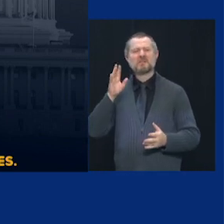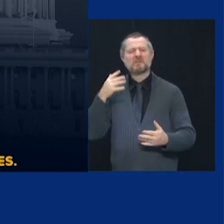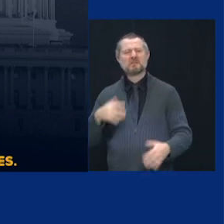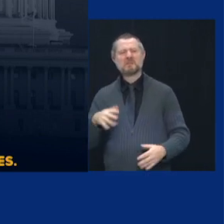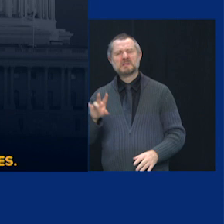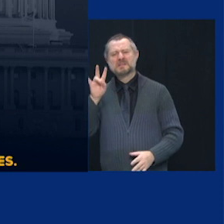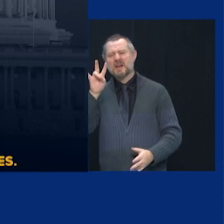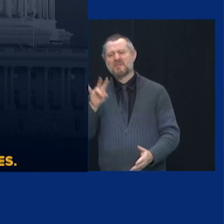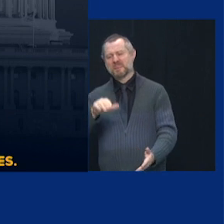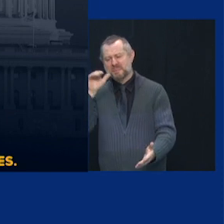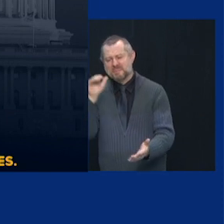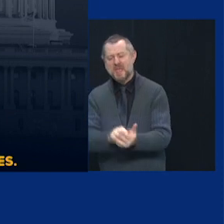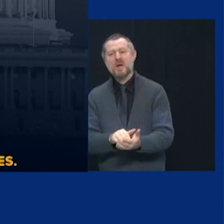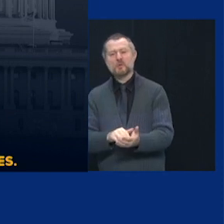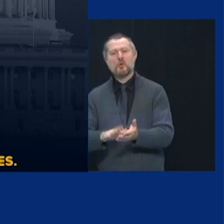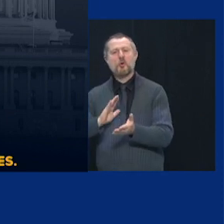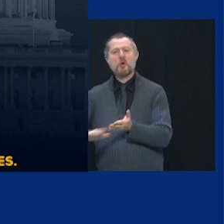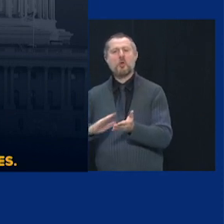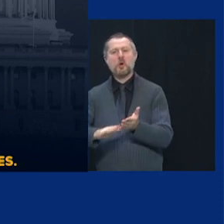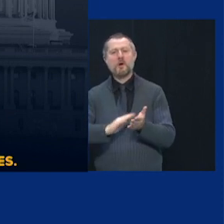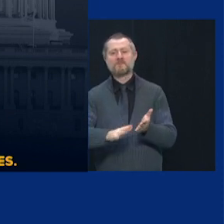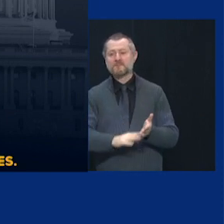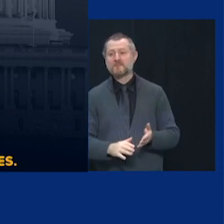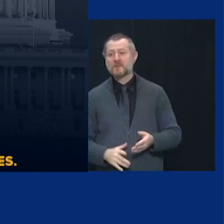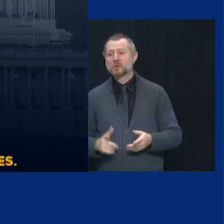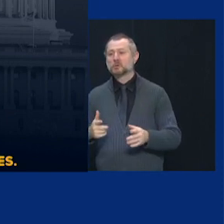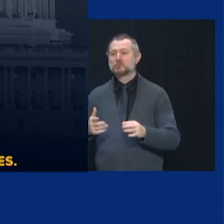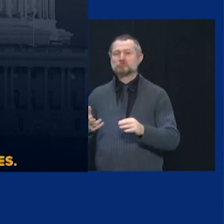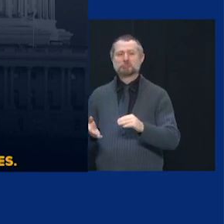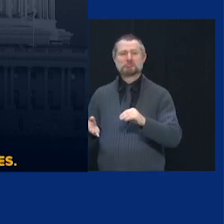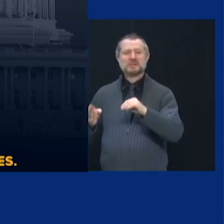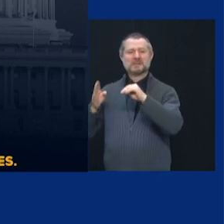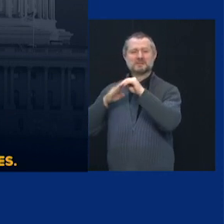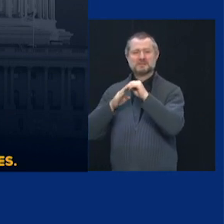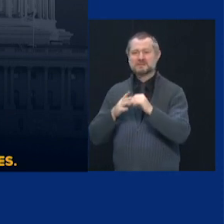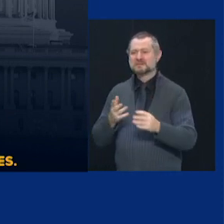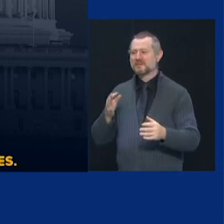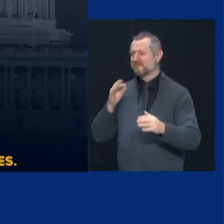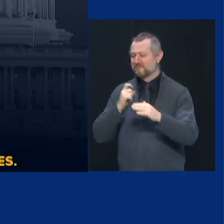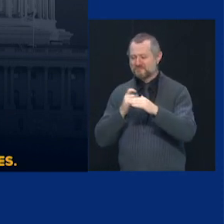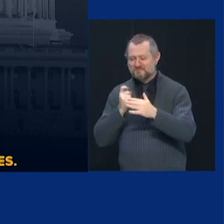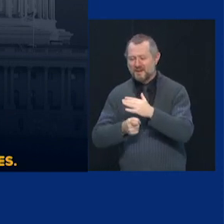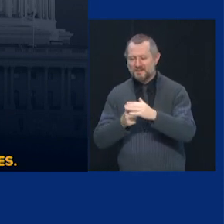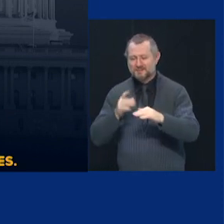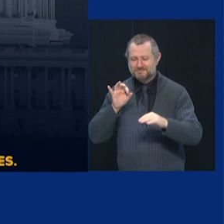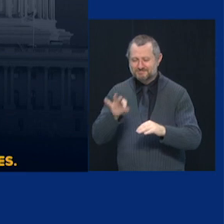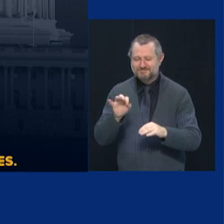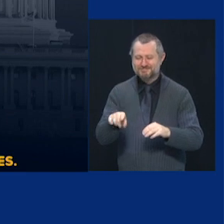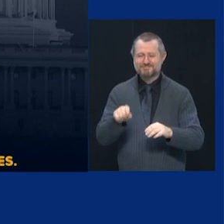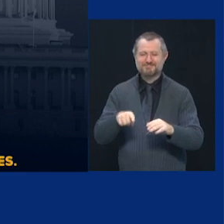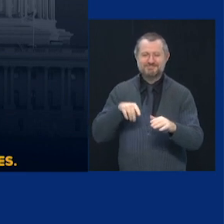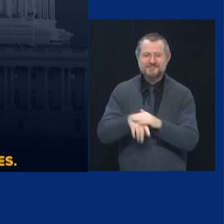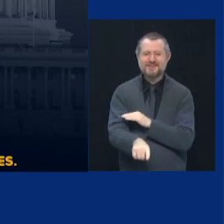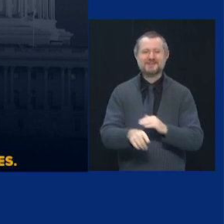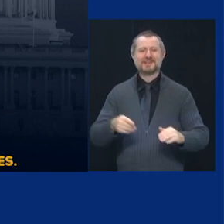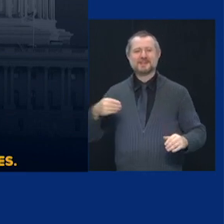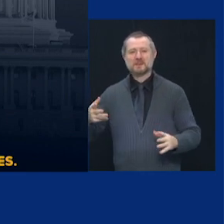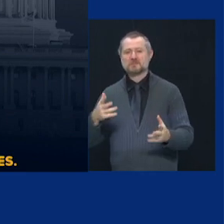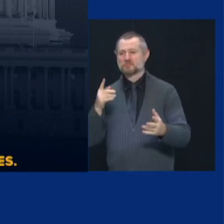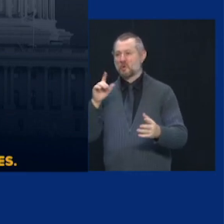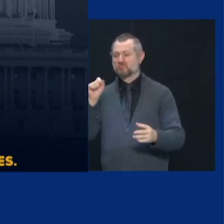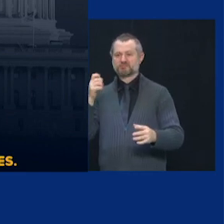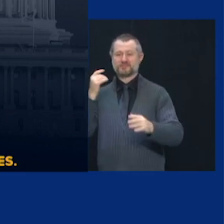train fares and tolls. That's the last thing we need now. You'd have to borrow